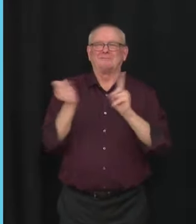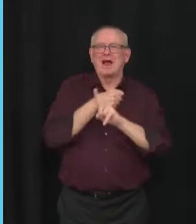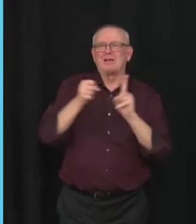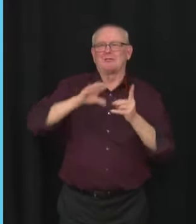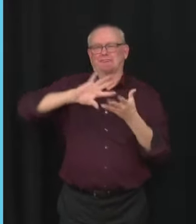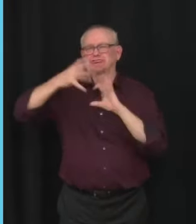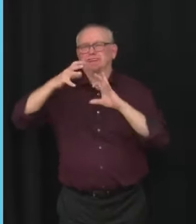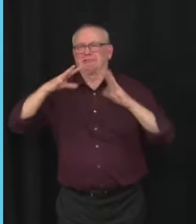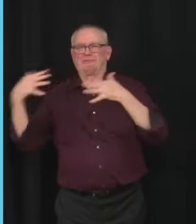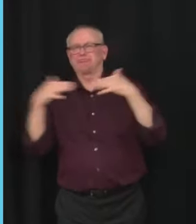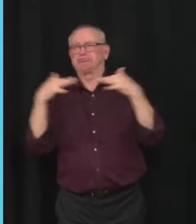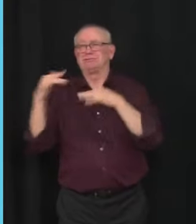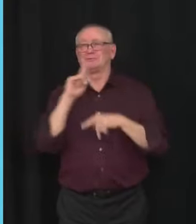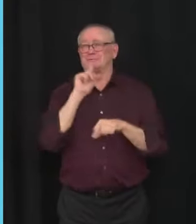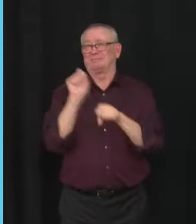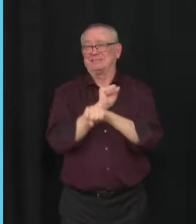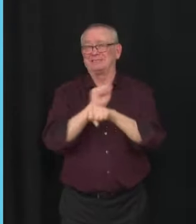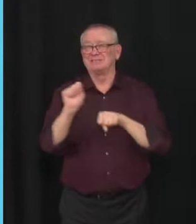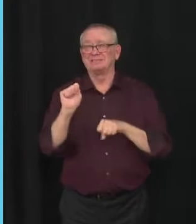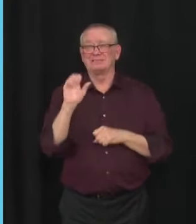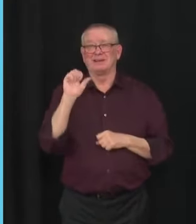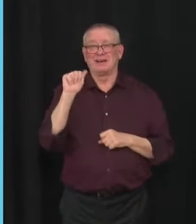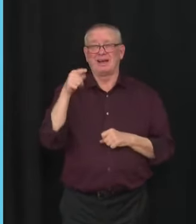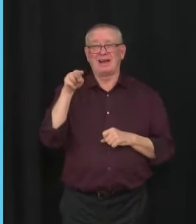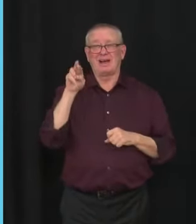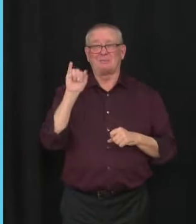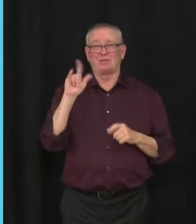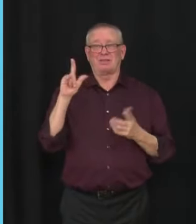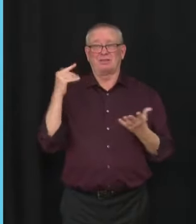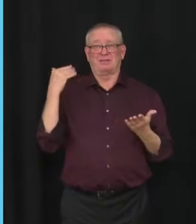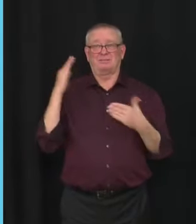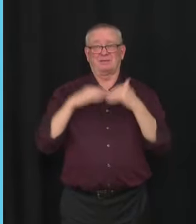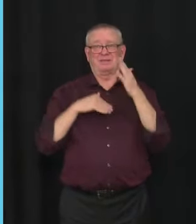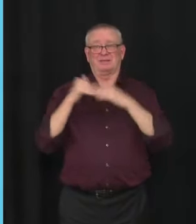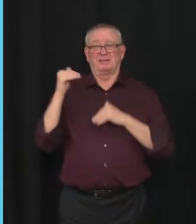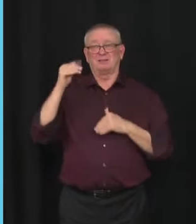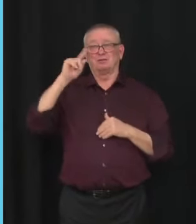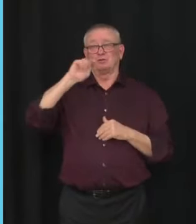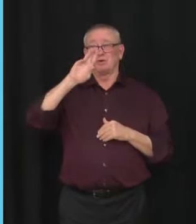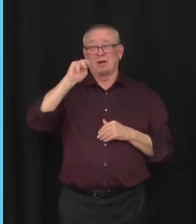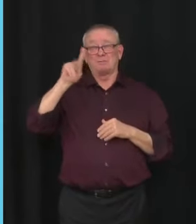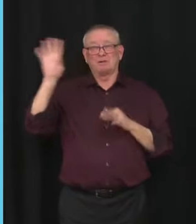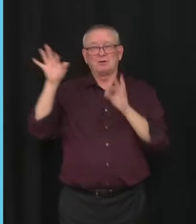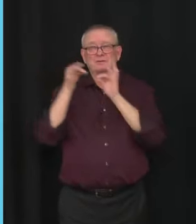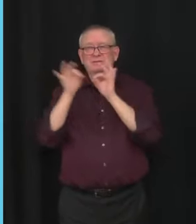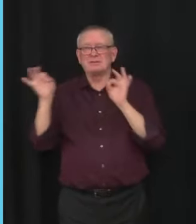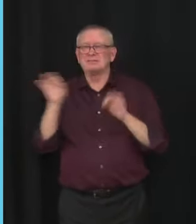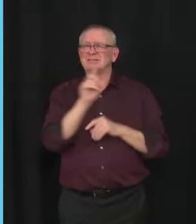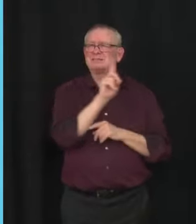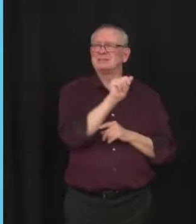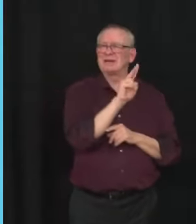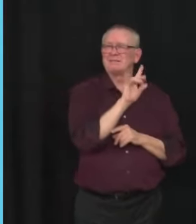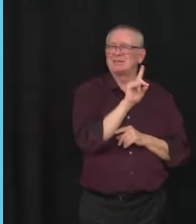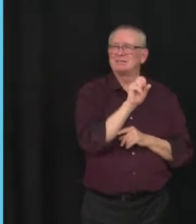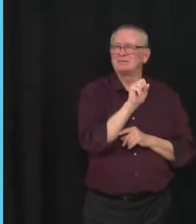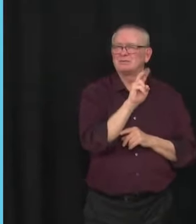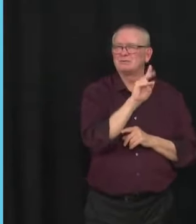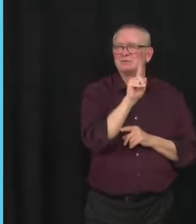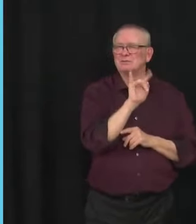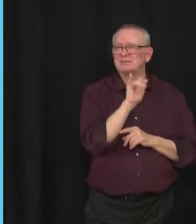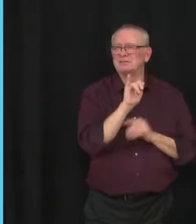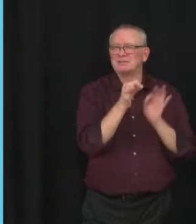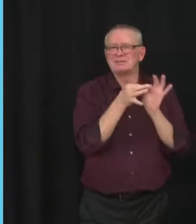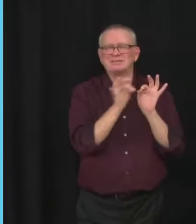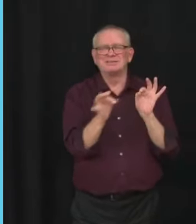Capitol building. How is this any different? Like I say, he's basically saying nice little pipeline you got there would be a terrible